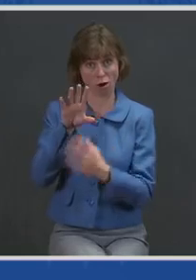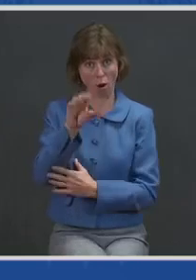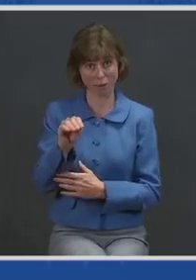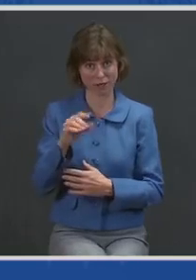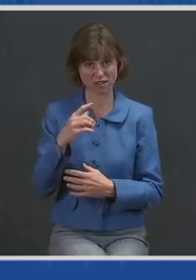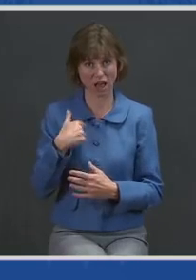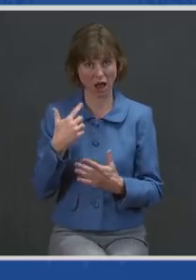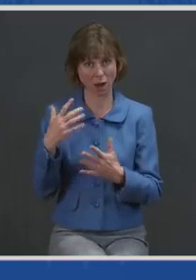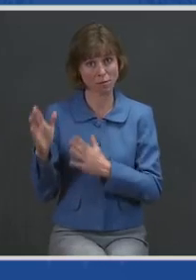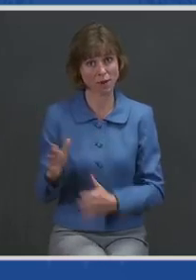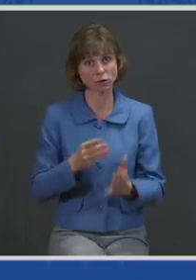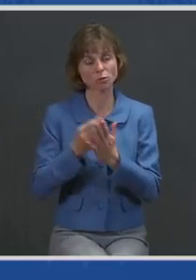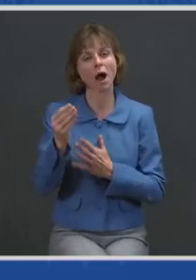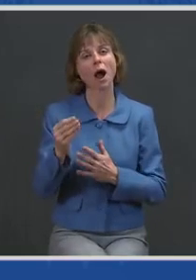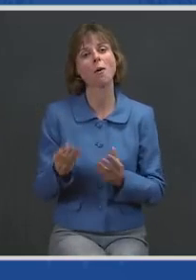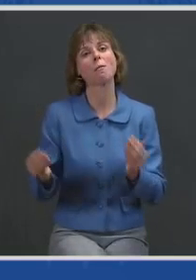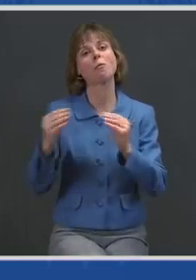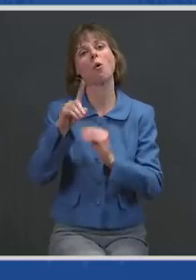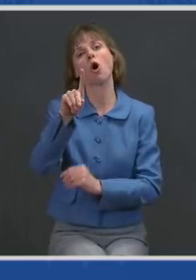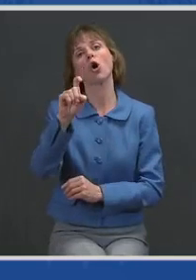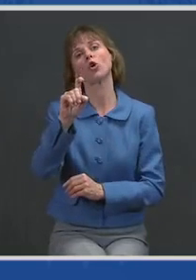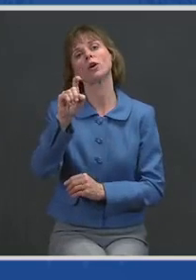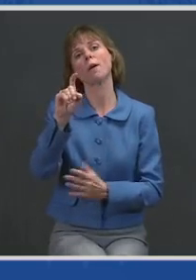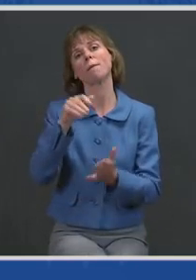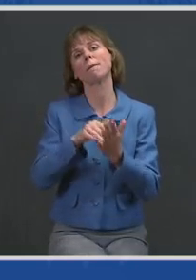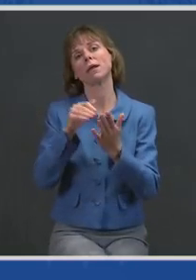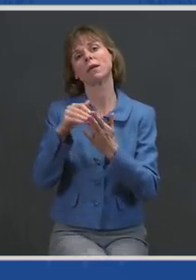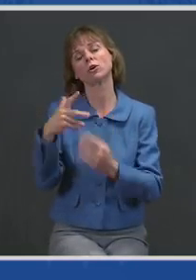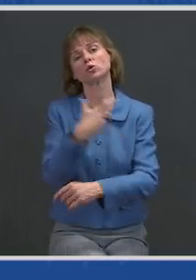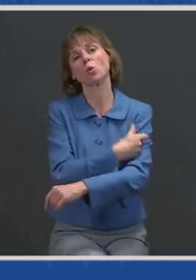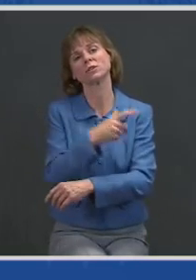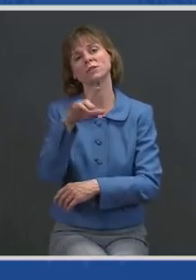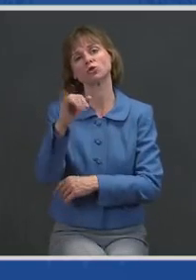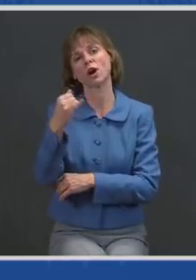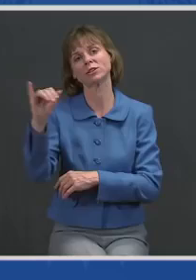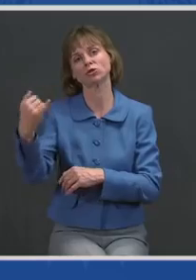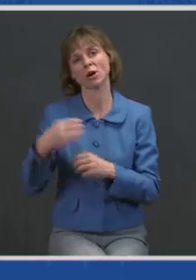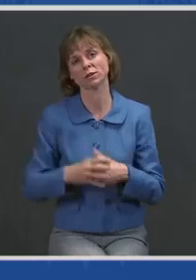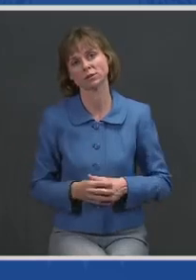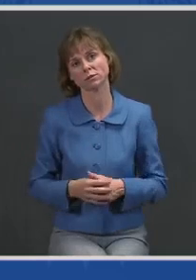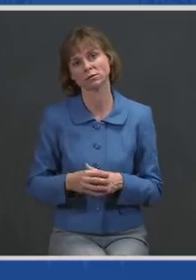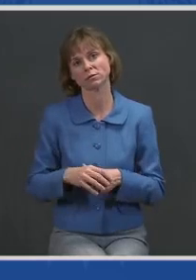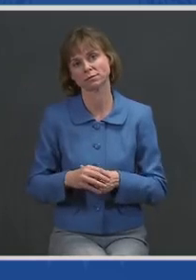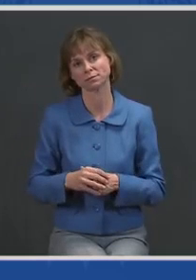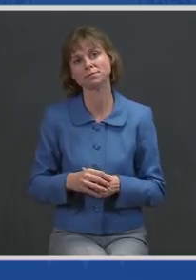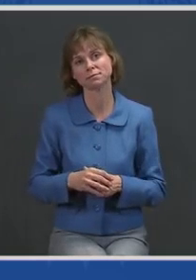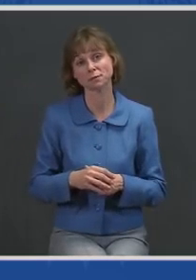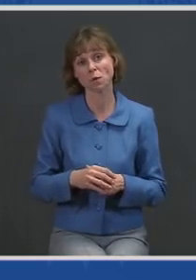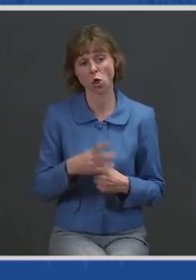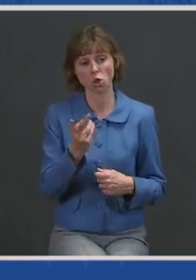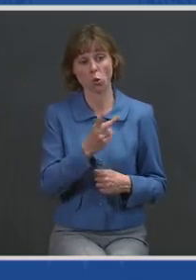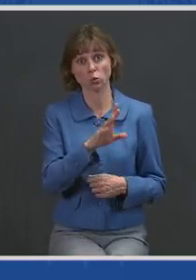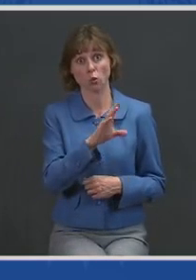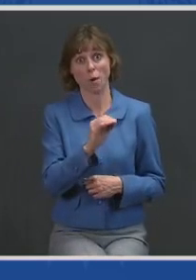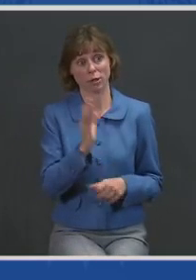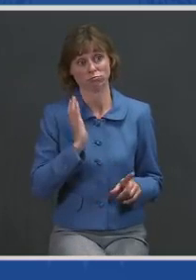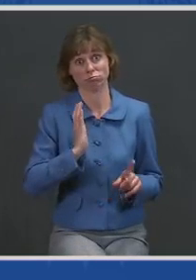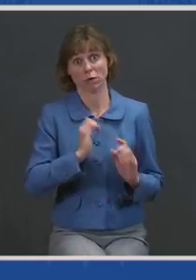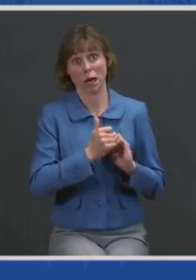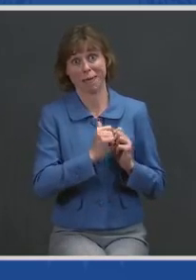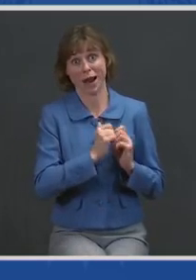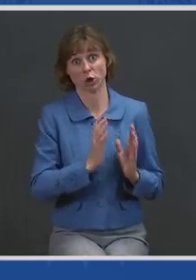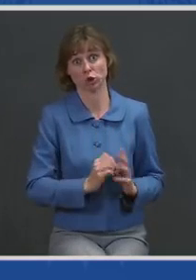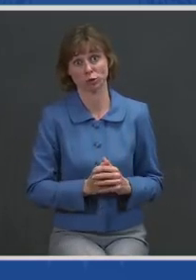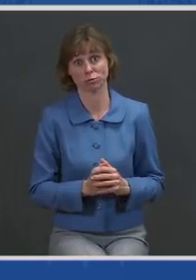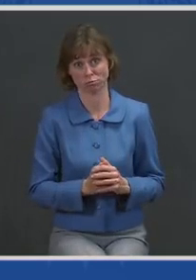million doses of Johnson & Johnson vaccines. These two companies, competitors, have